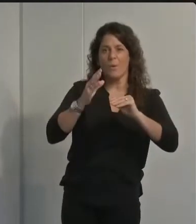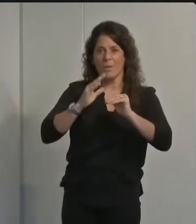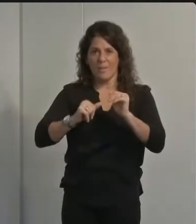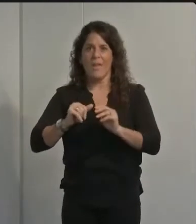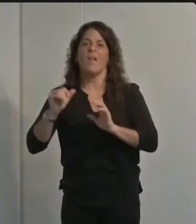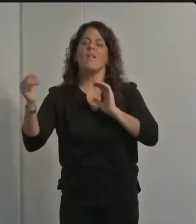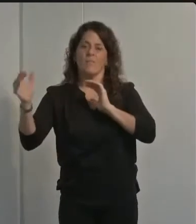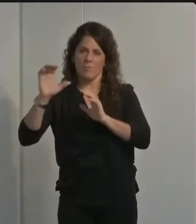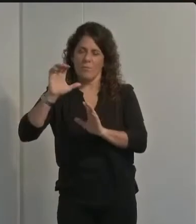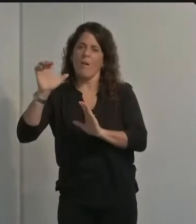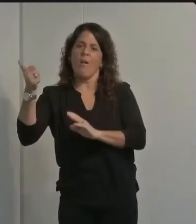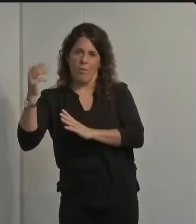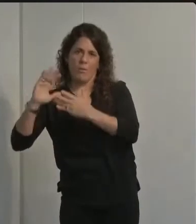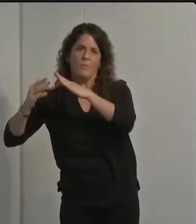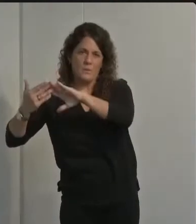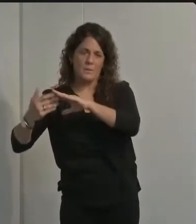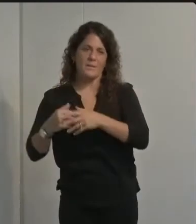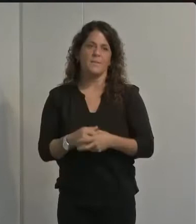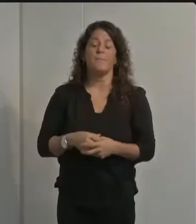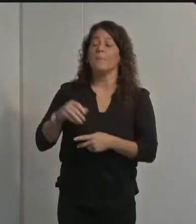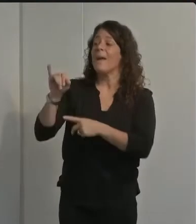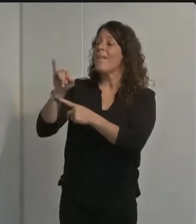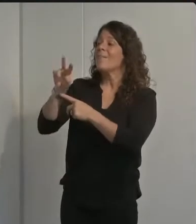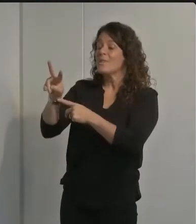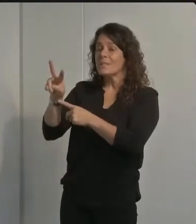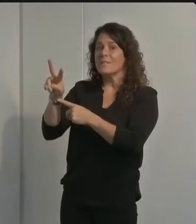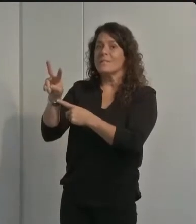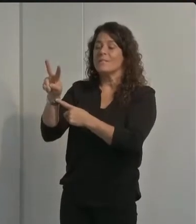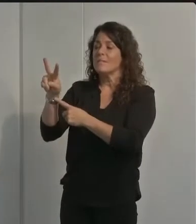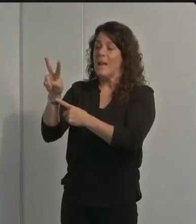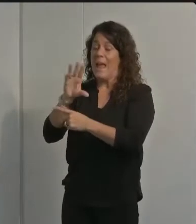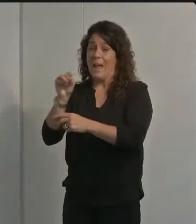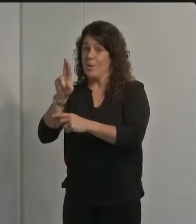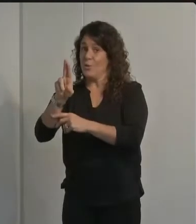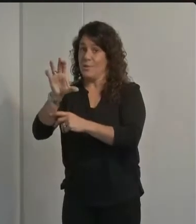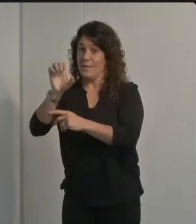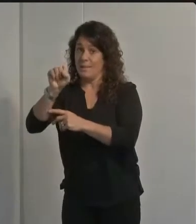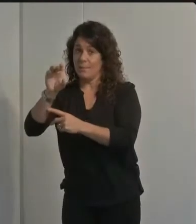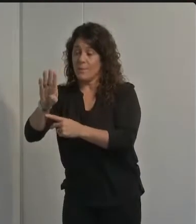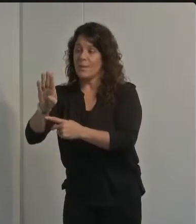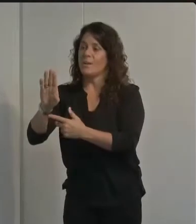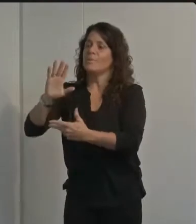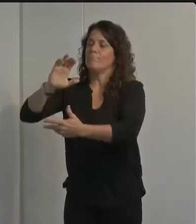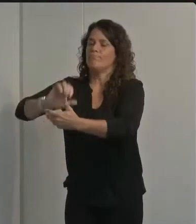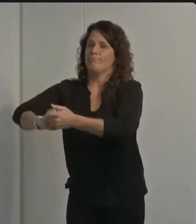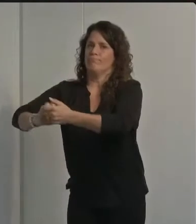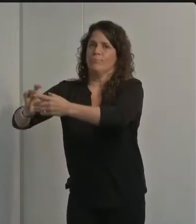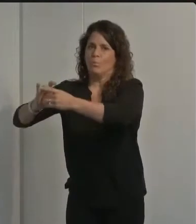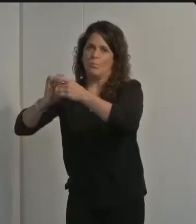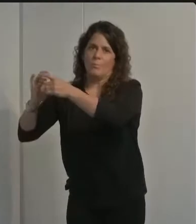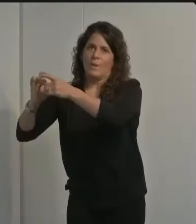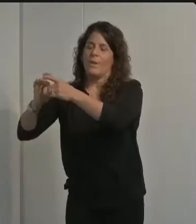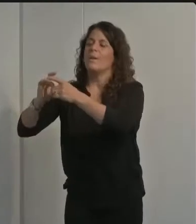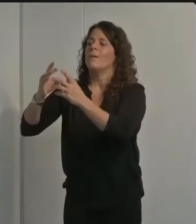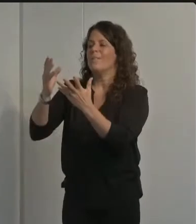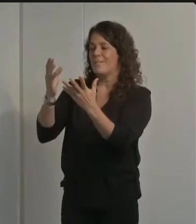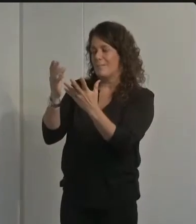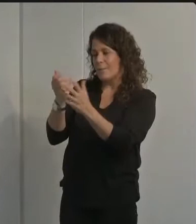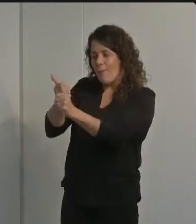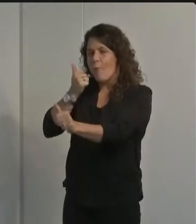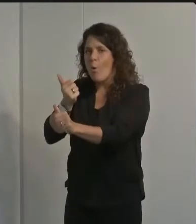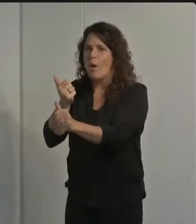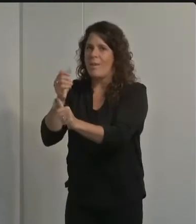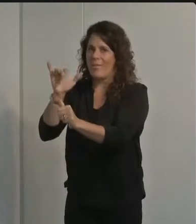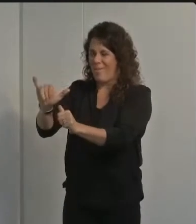cases began to rise in isla vista the public health department partnered with ucsb to prepare for this potential surge in cases amongst the ucsb community